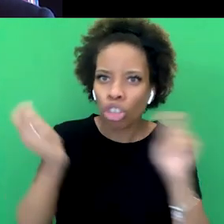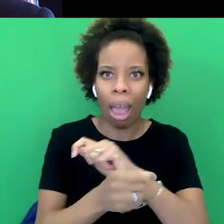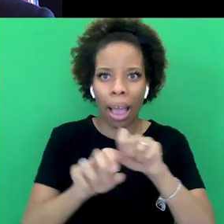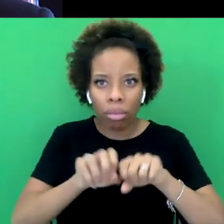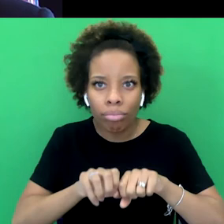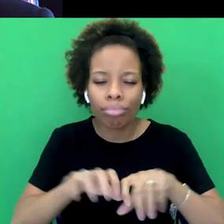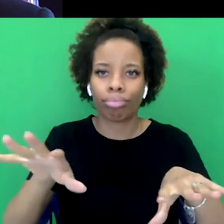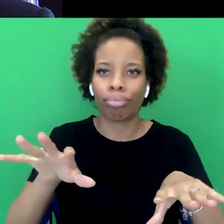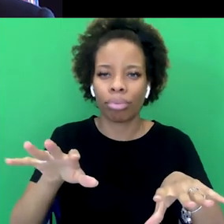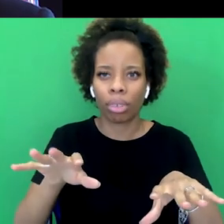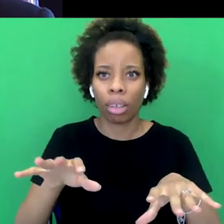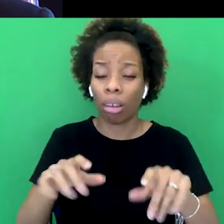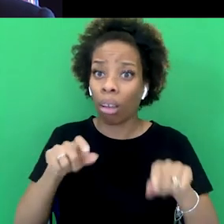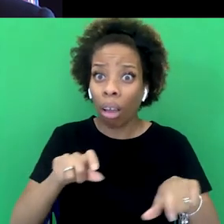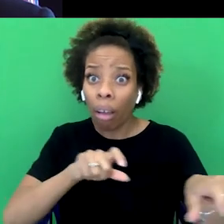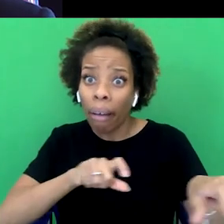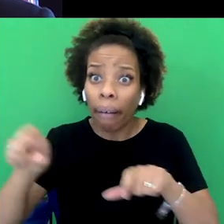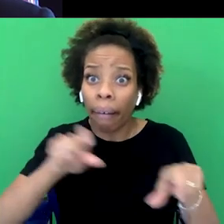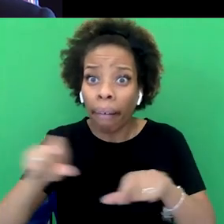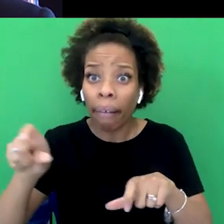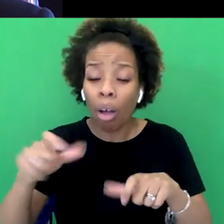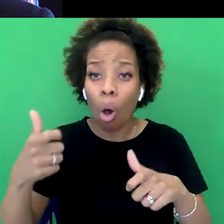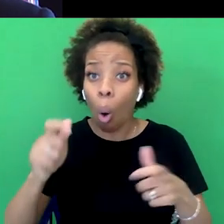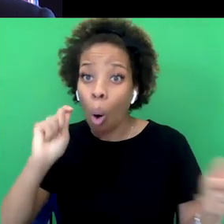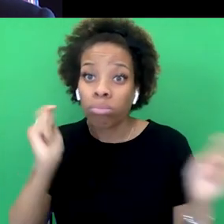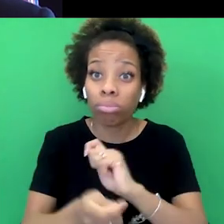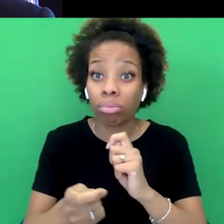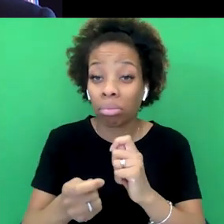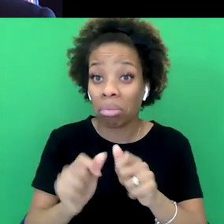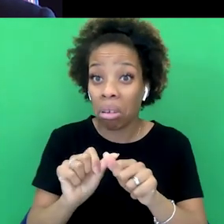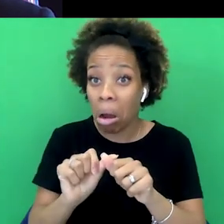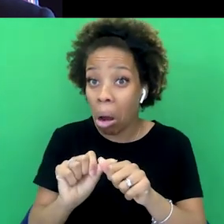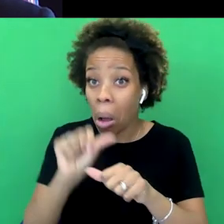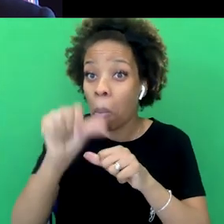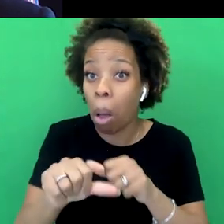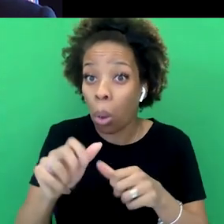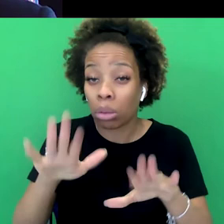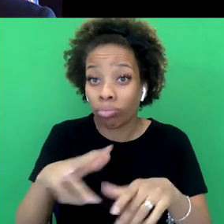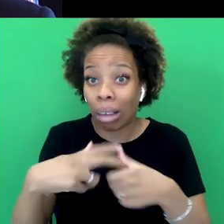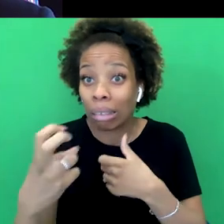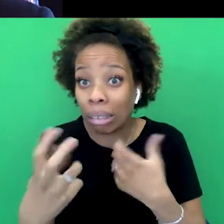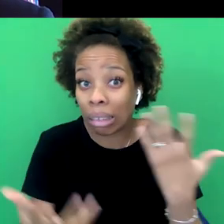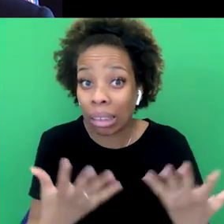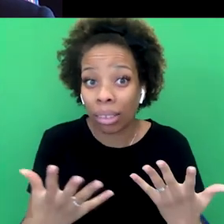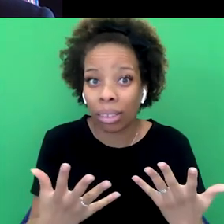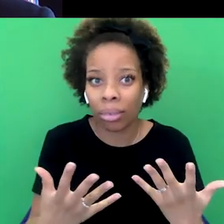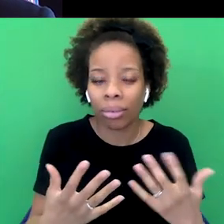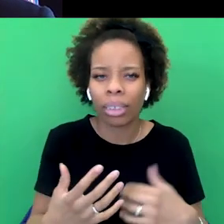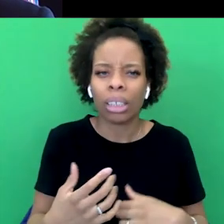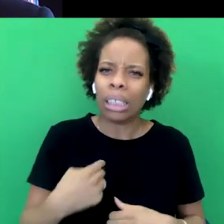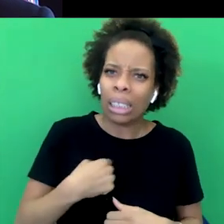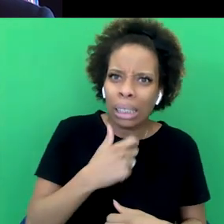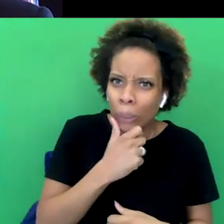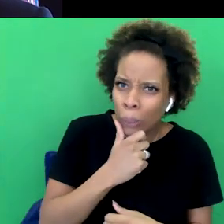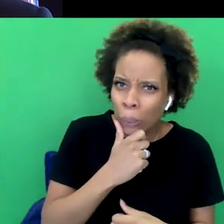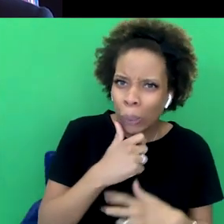to see if there's a kind of second life in it, somehow, post-Brexit. I really hope not. I think it might be quite depressing to analyse that, but I